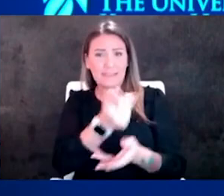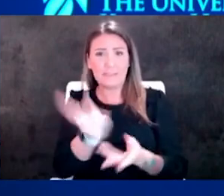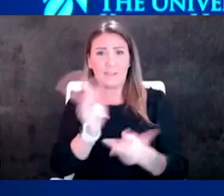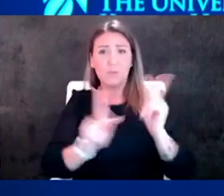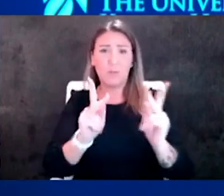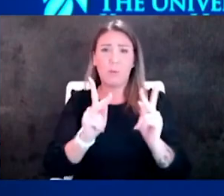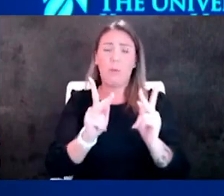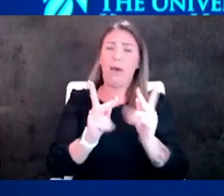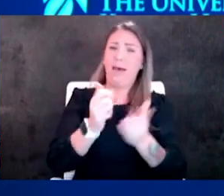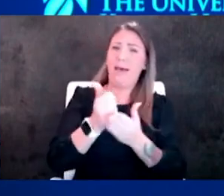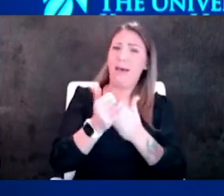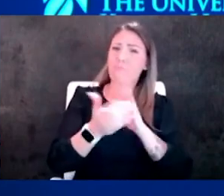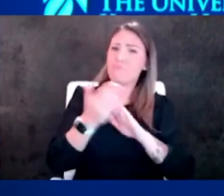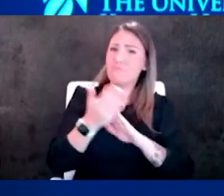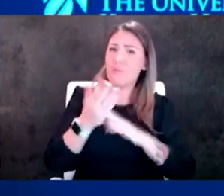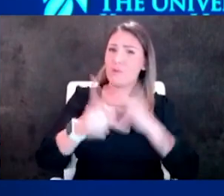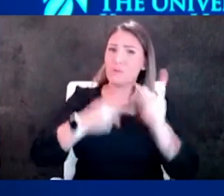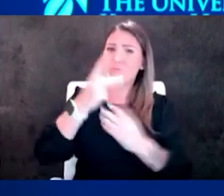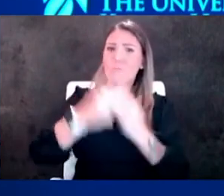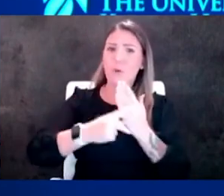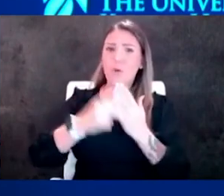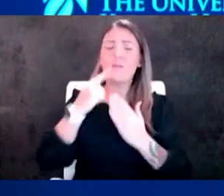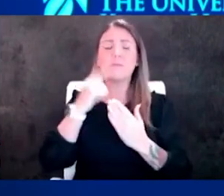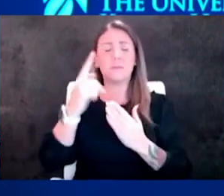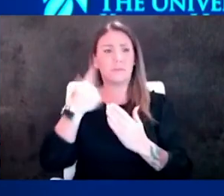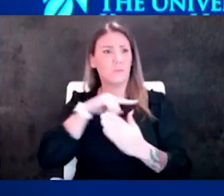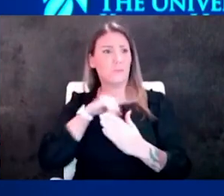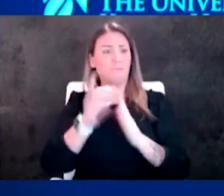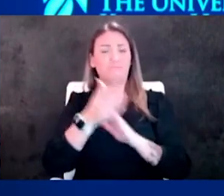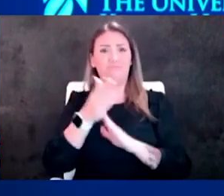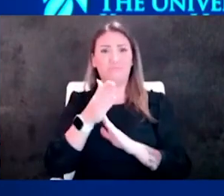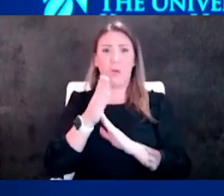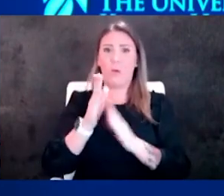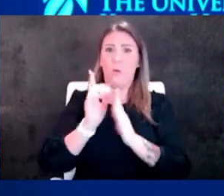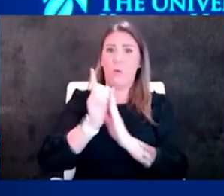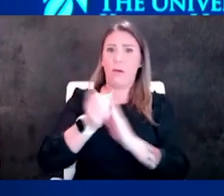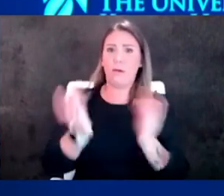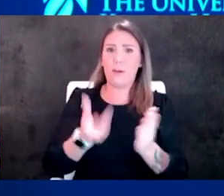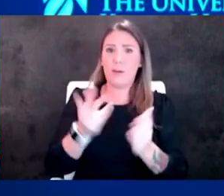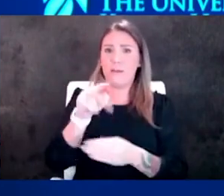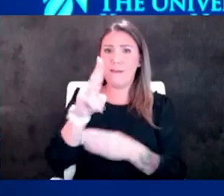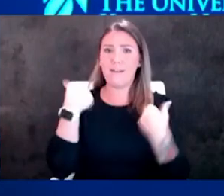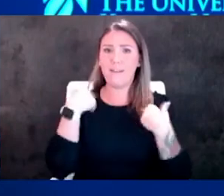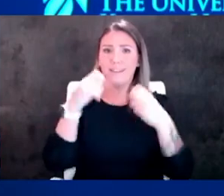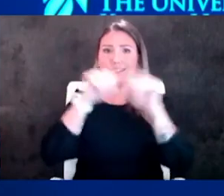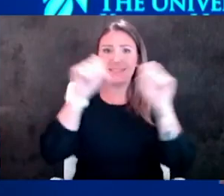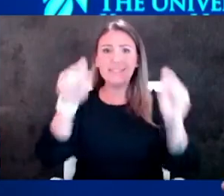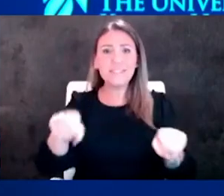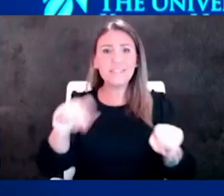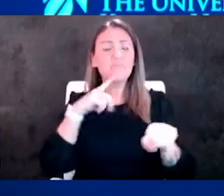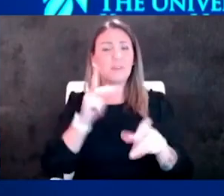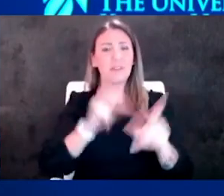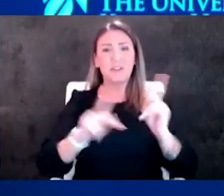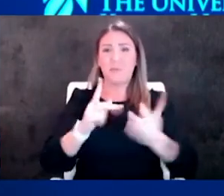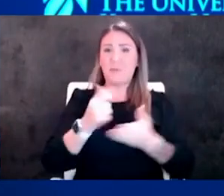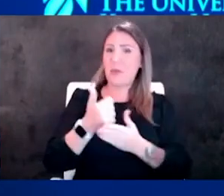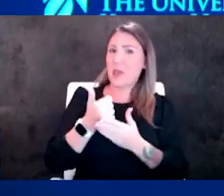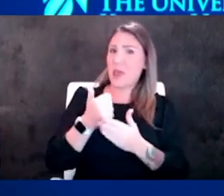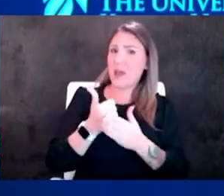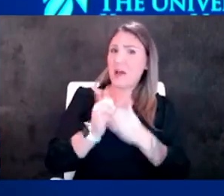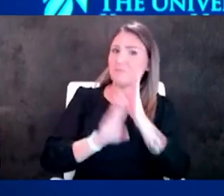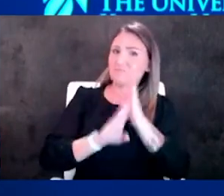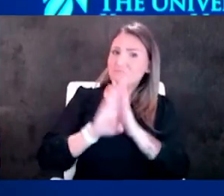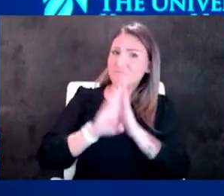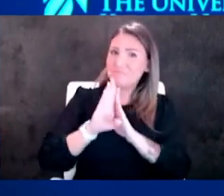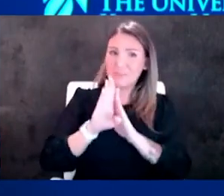this is a pretty cool deal I've been running it for a while here at the Health System and the folks who have helped create that program and run that program are in the studio